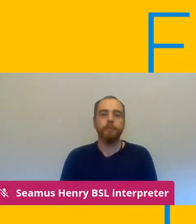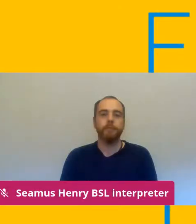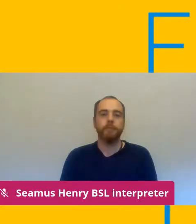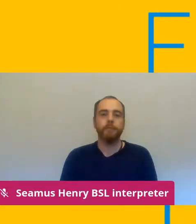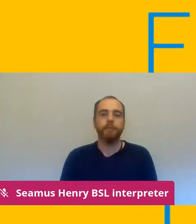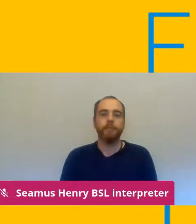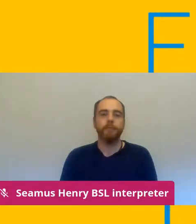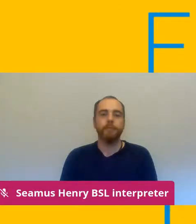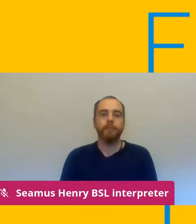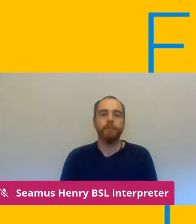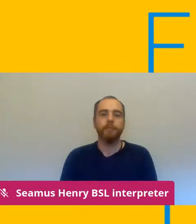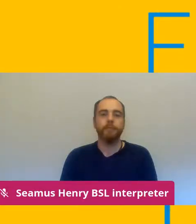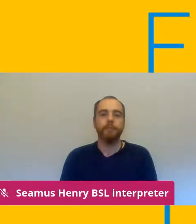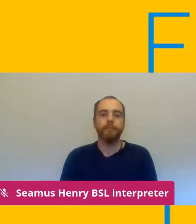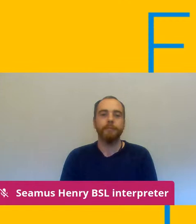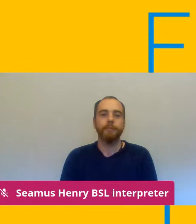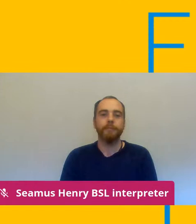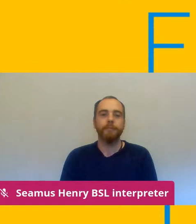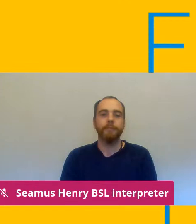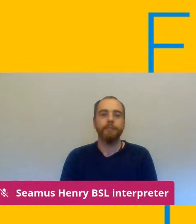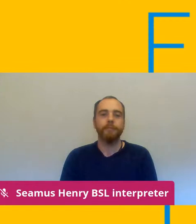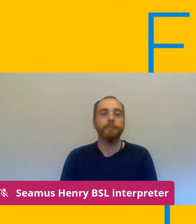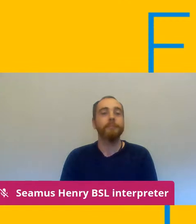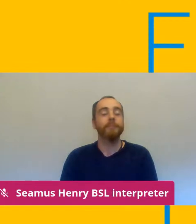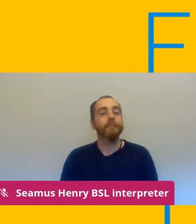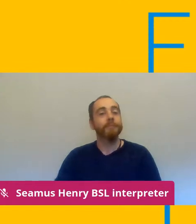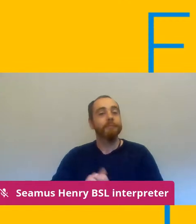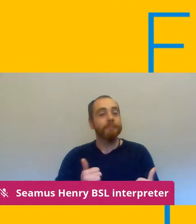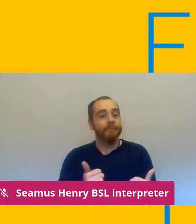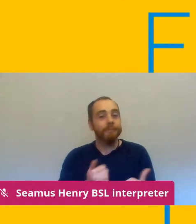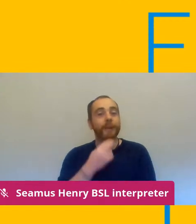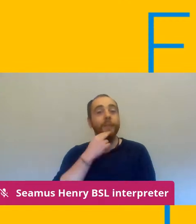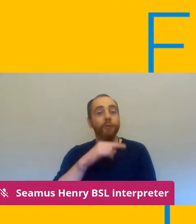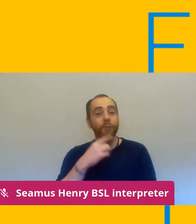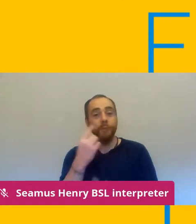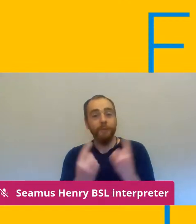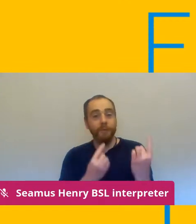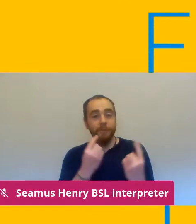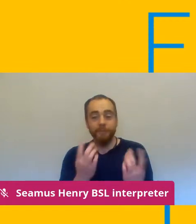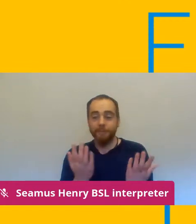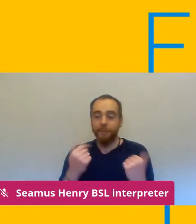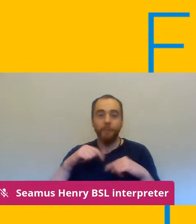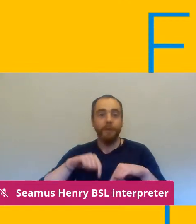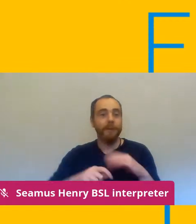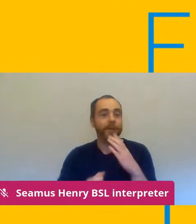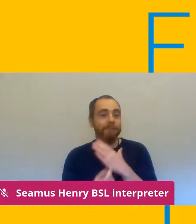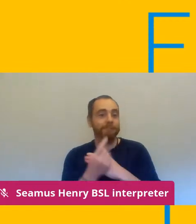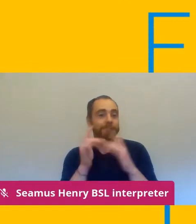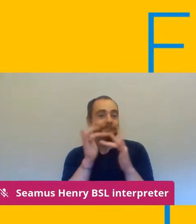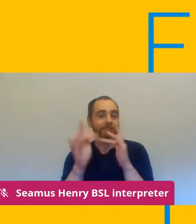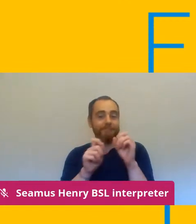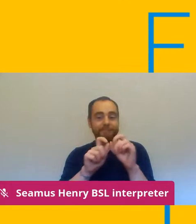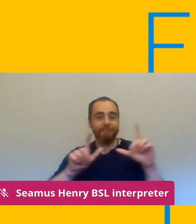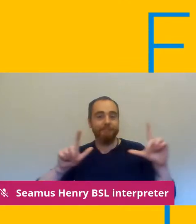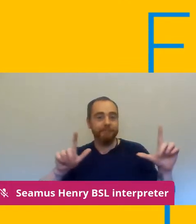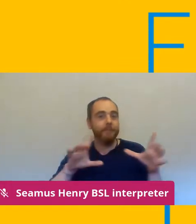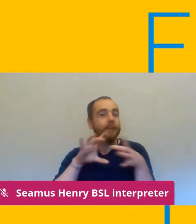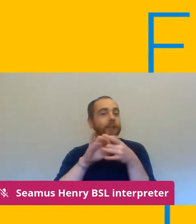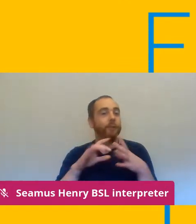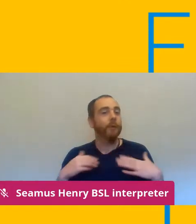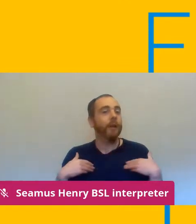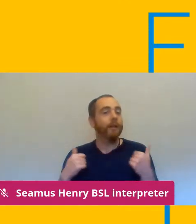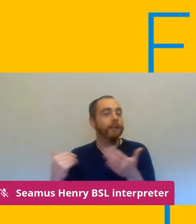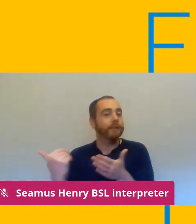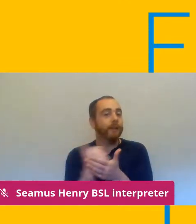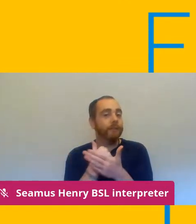Good afternoon everyone and welcome to this event about health and safety in colleges in further education. My name is